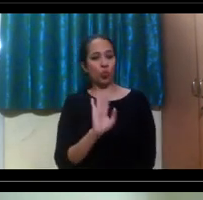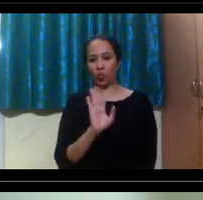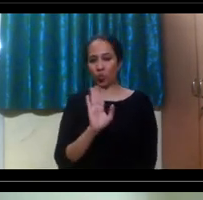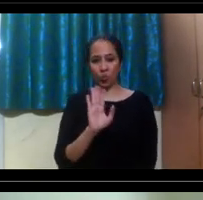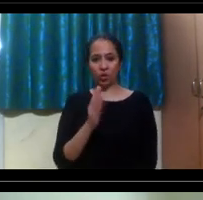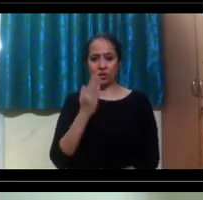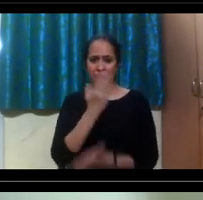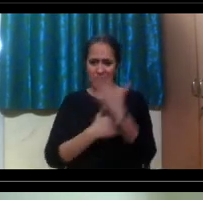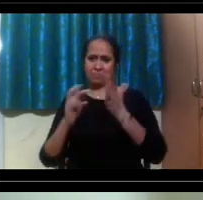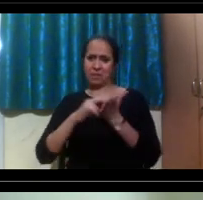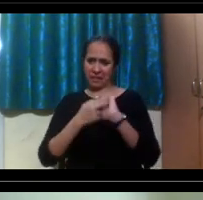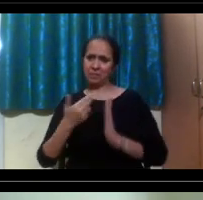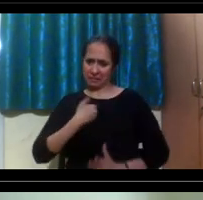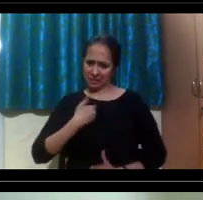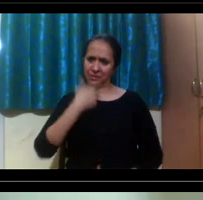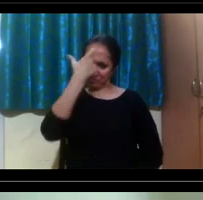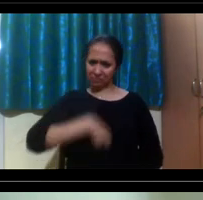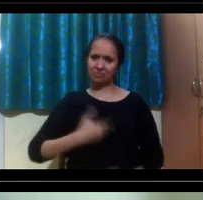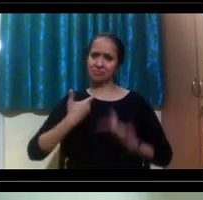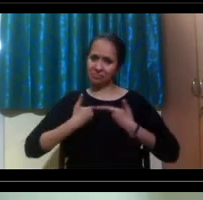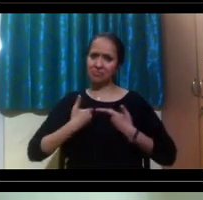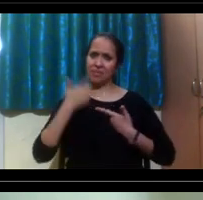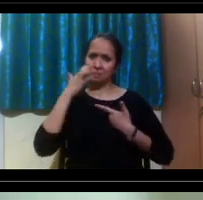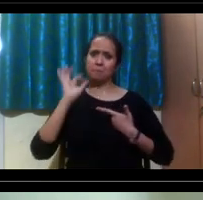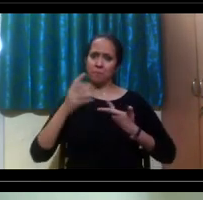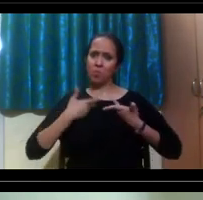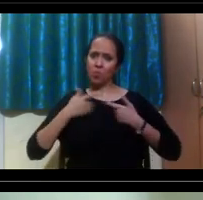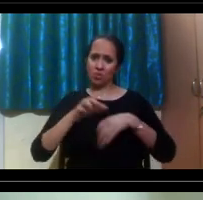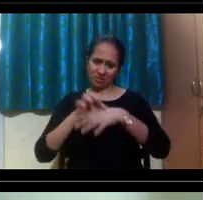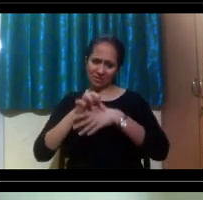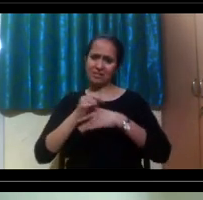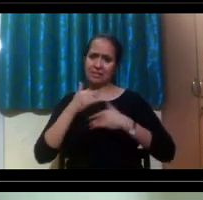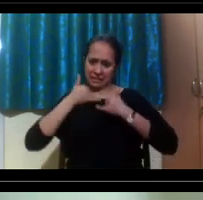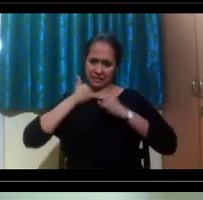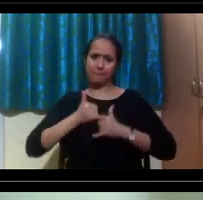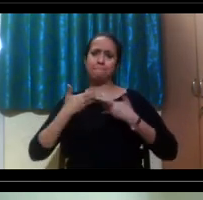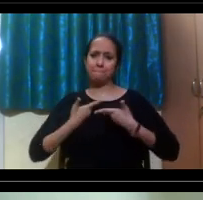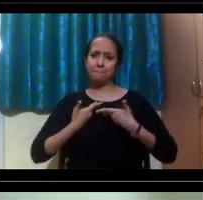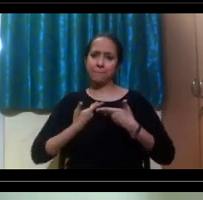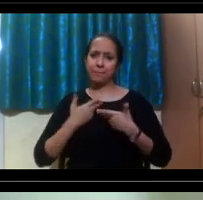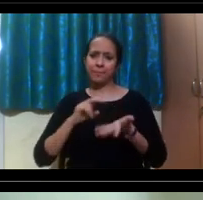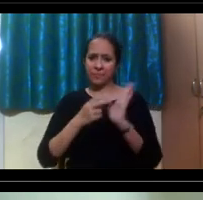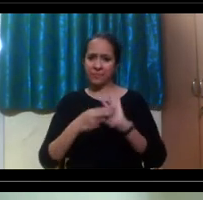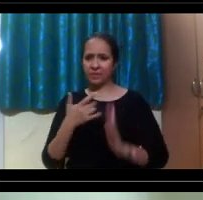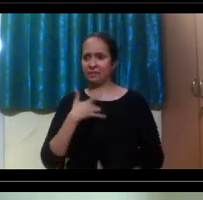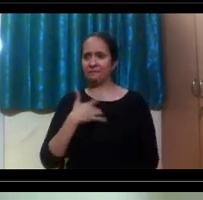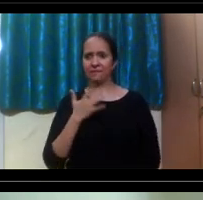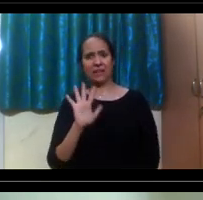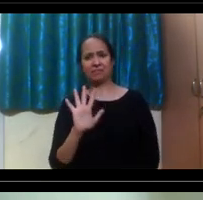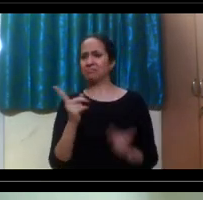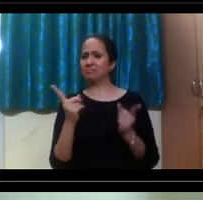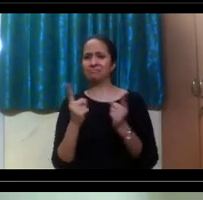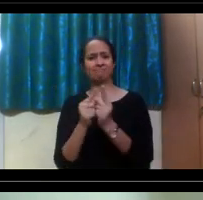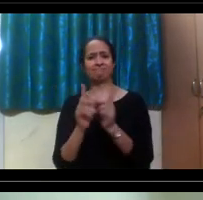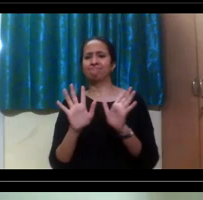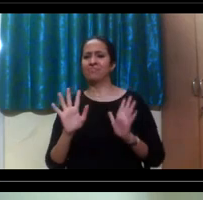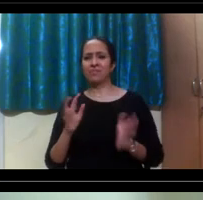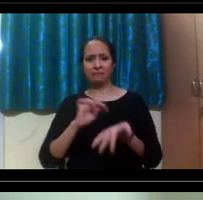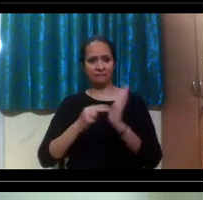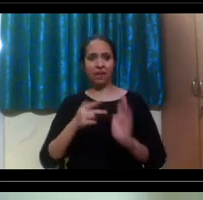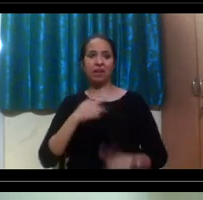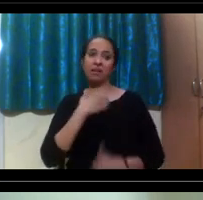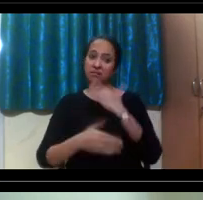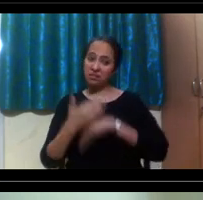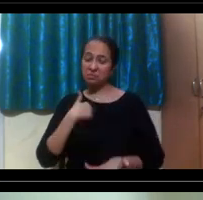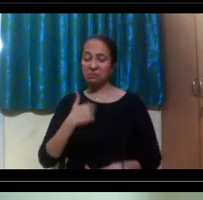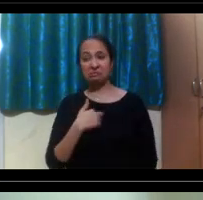who you are. And if like, that's just all I can say that, you know, do not let your disability